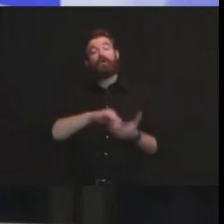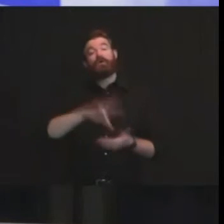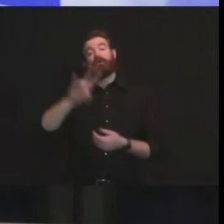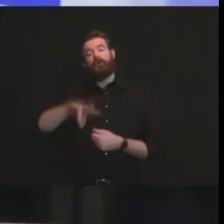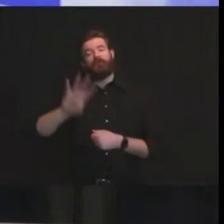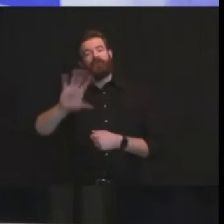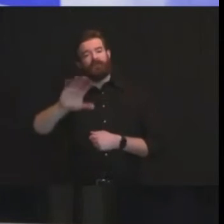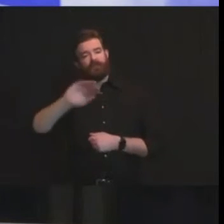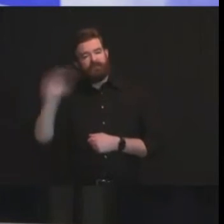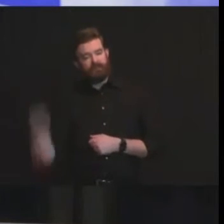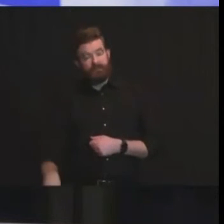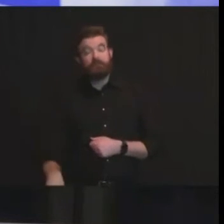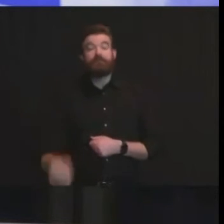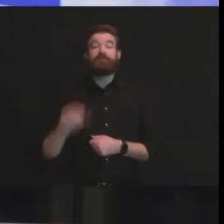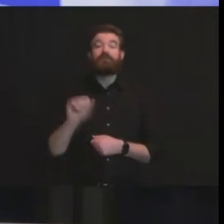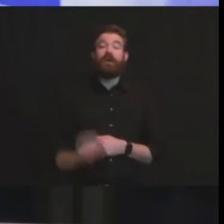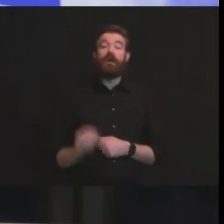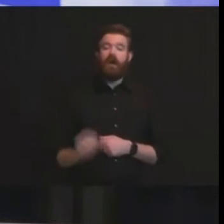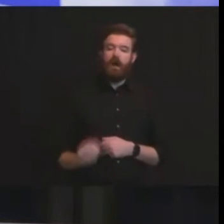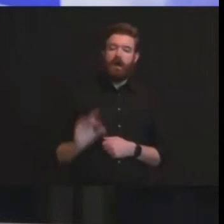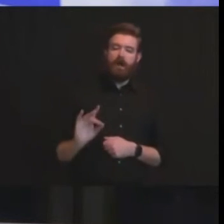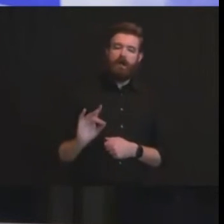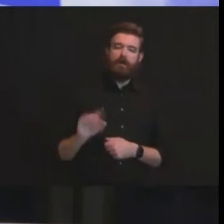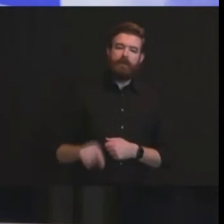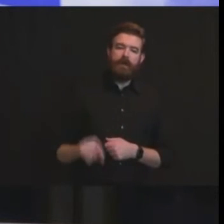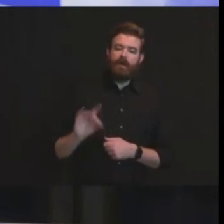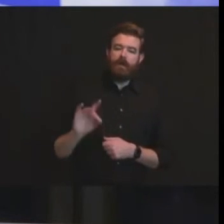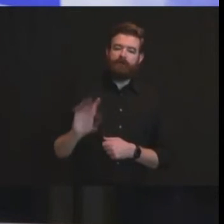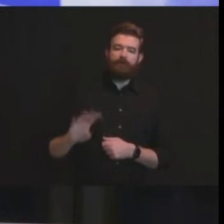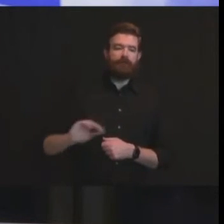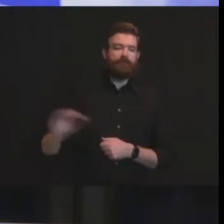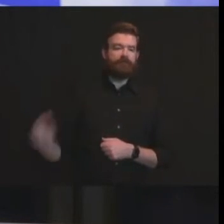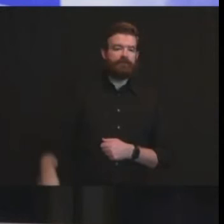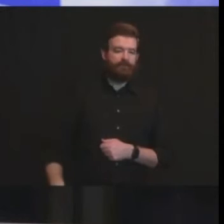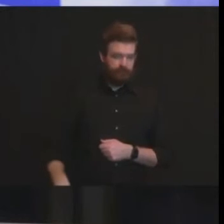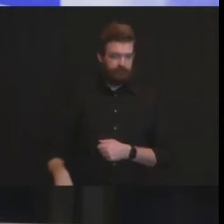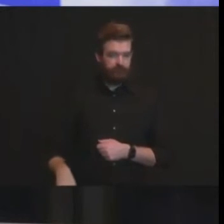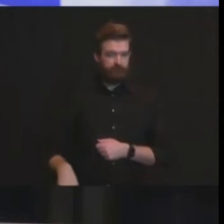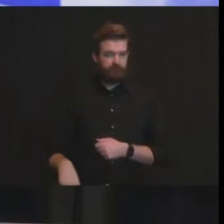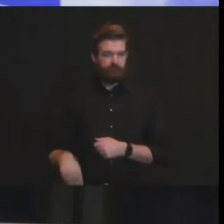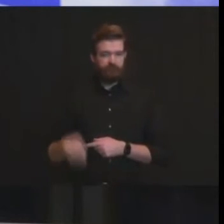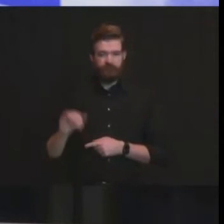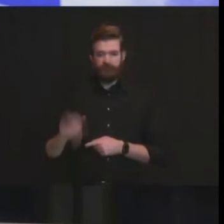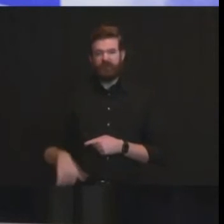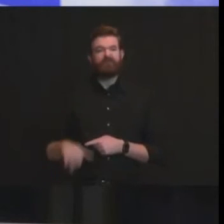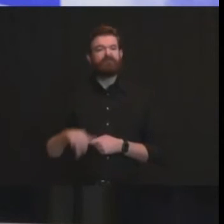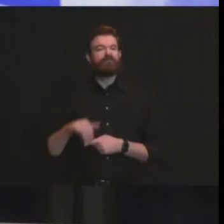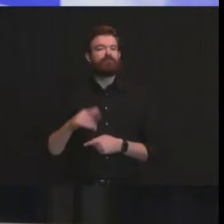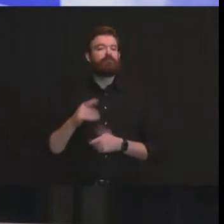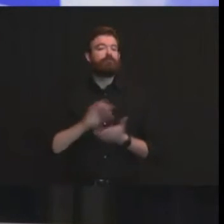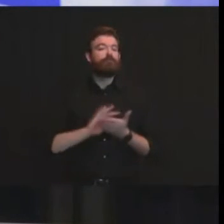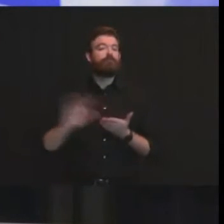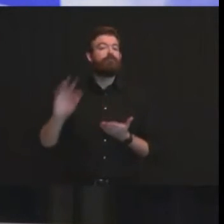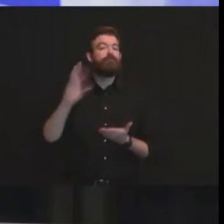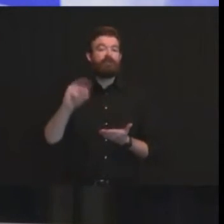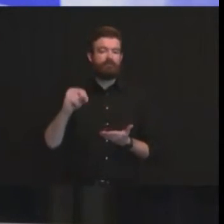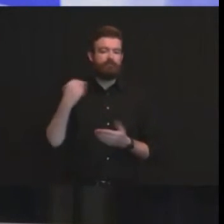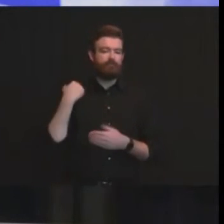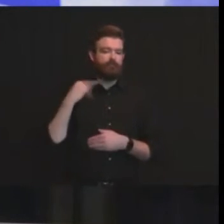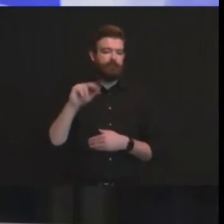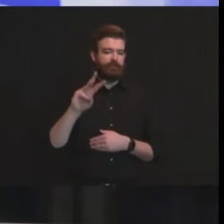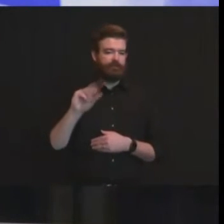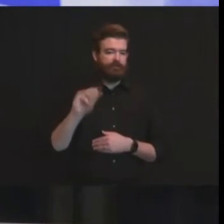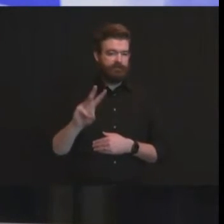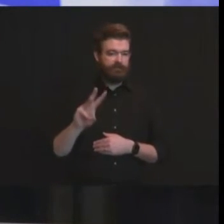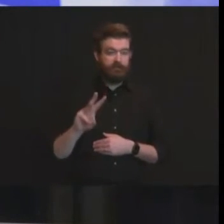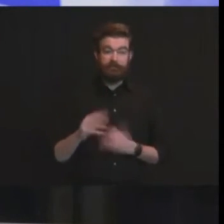southern part of the state 8.84 and that was november 16th uh posit today it's up to about 11